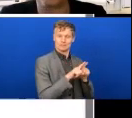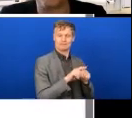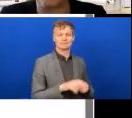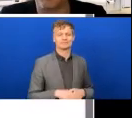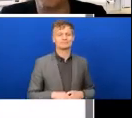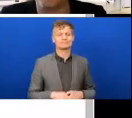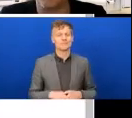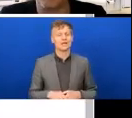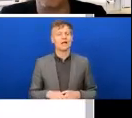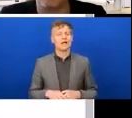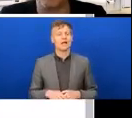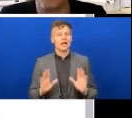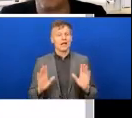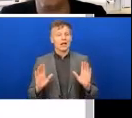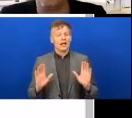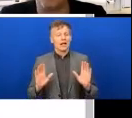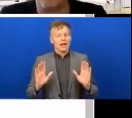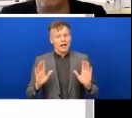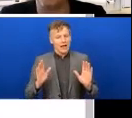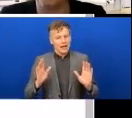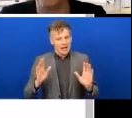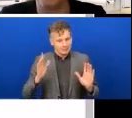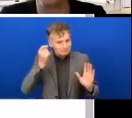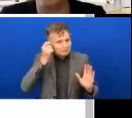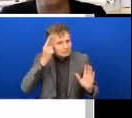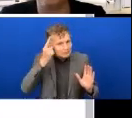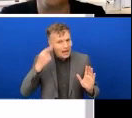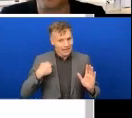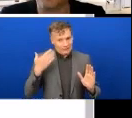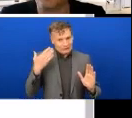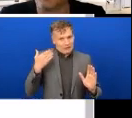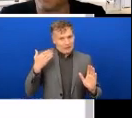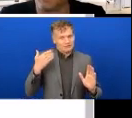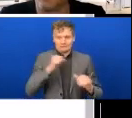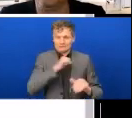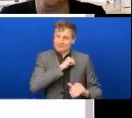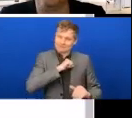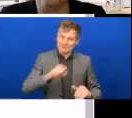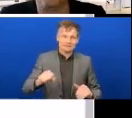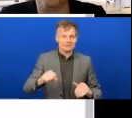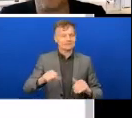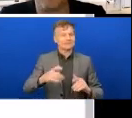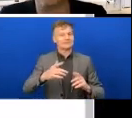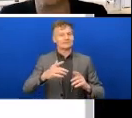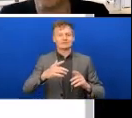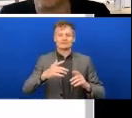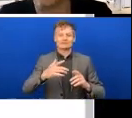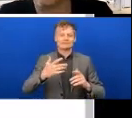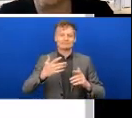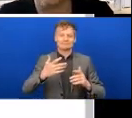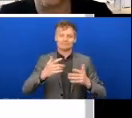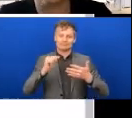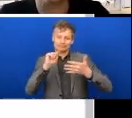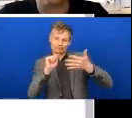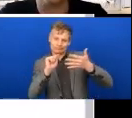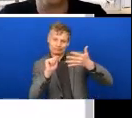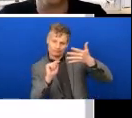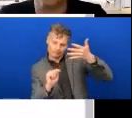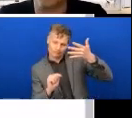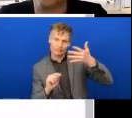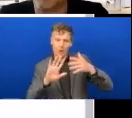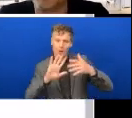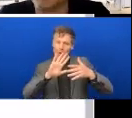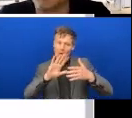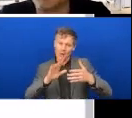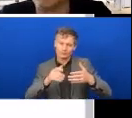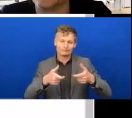much a rapid walkthrough of the toolkit itself. And we obviously will be able to provide more